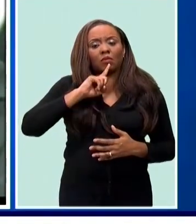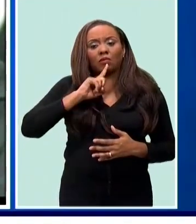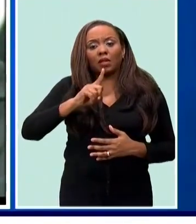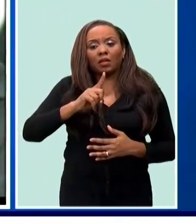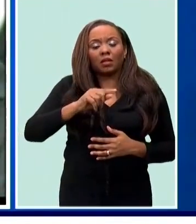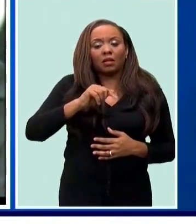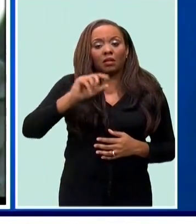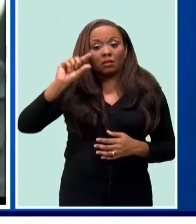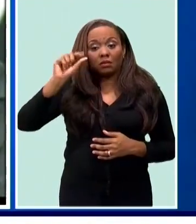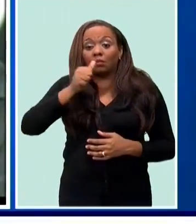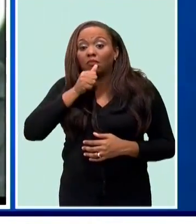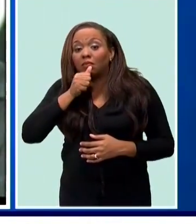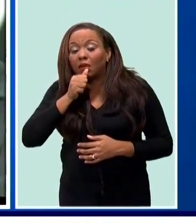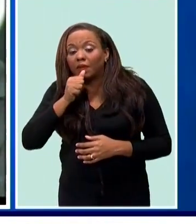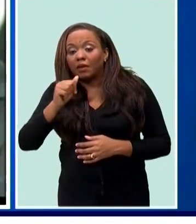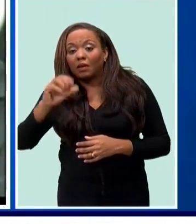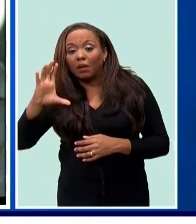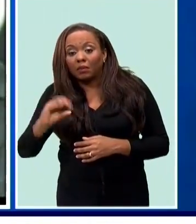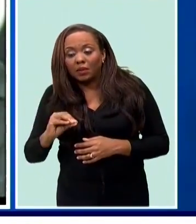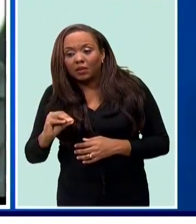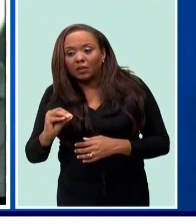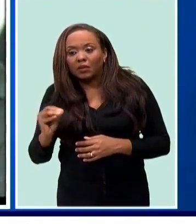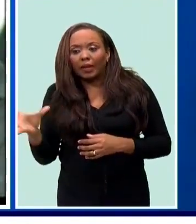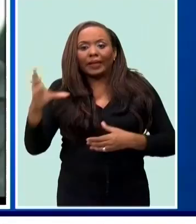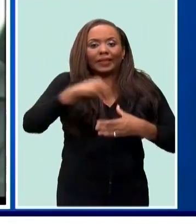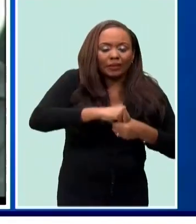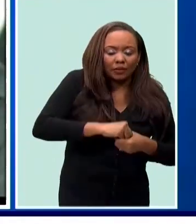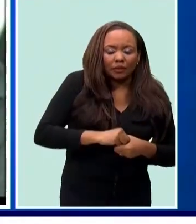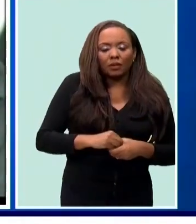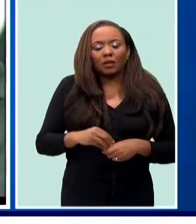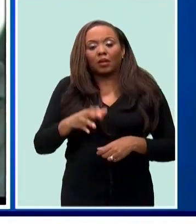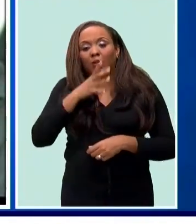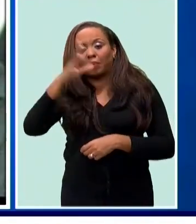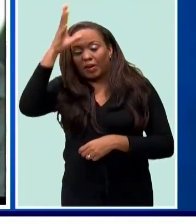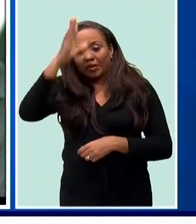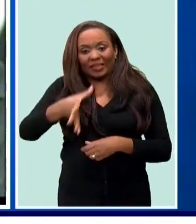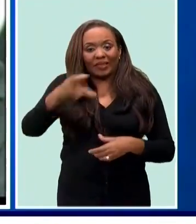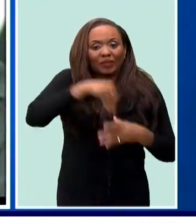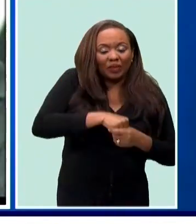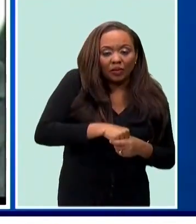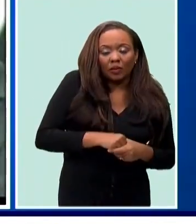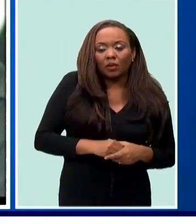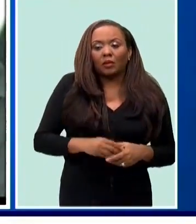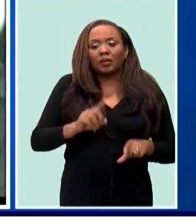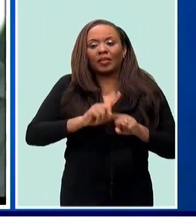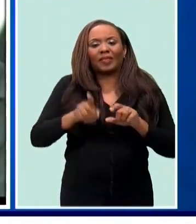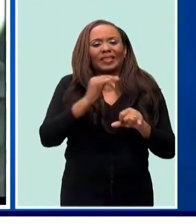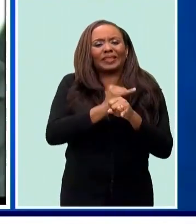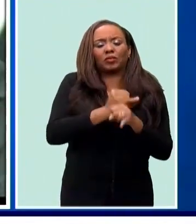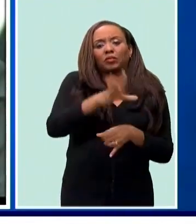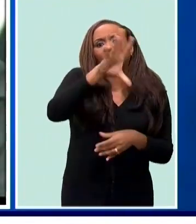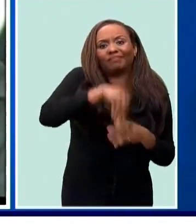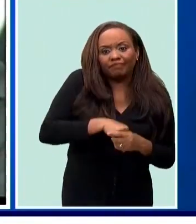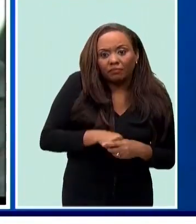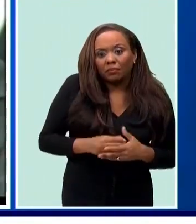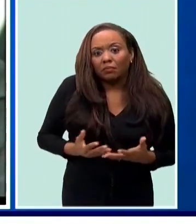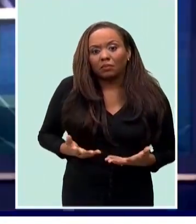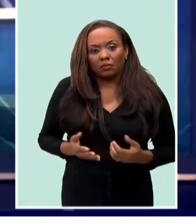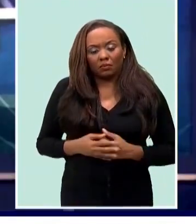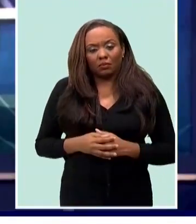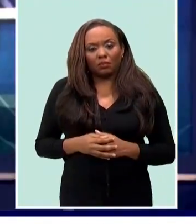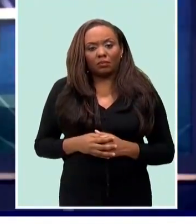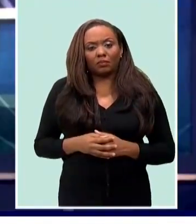sector engagement and involvement. It is a call to parents to get involved in these institutions in which your children are in.